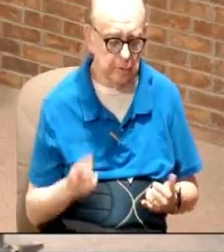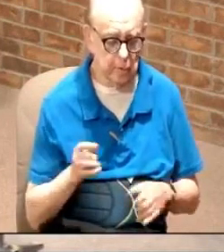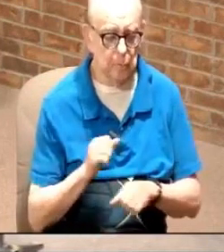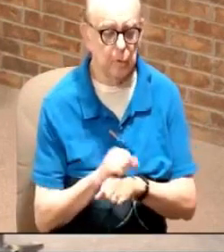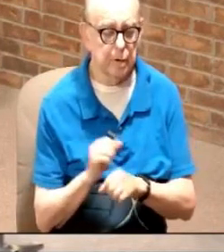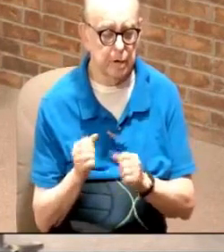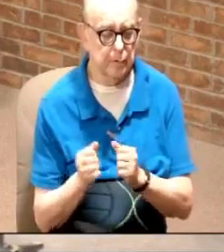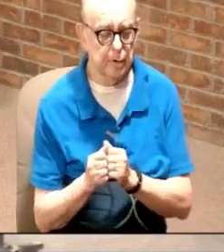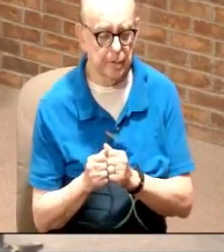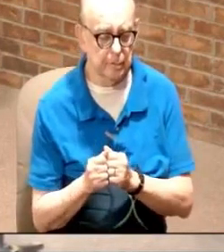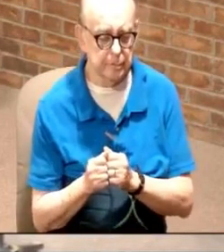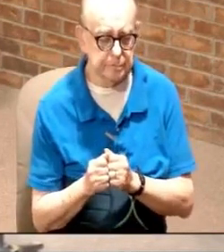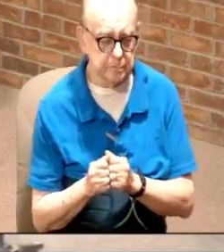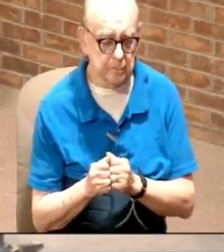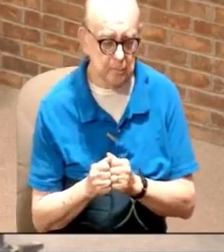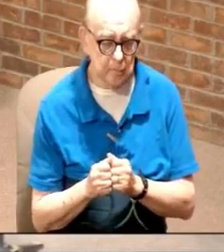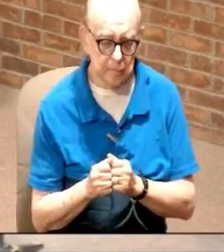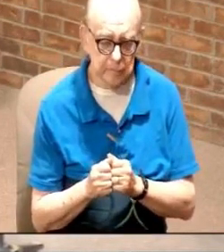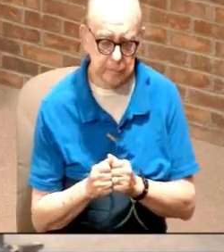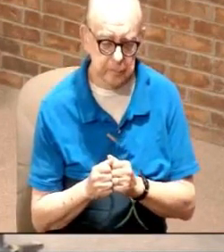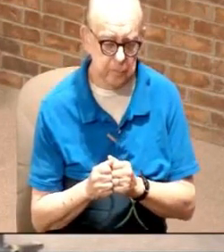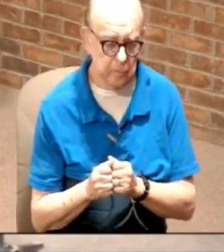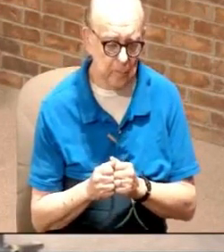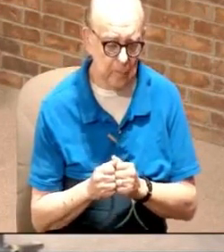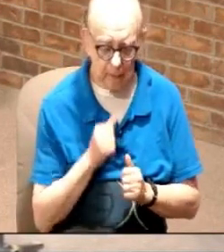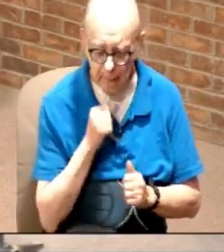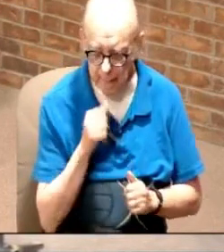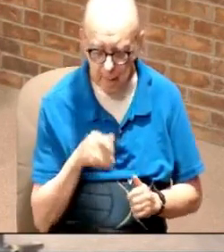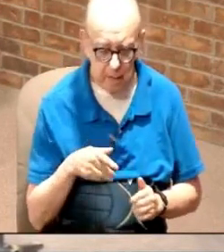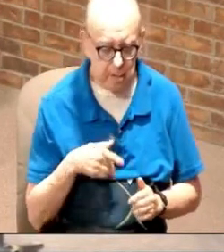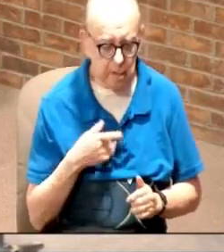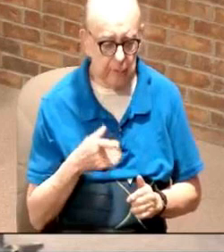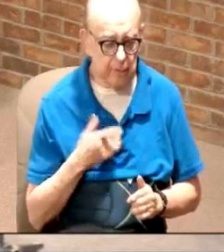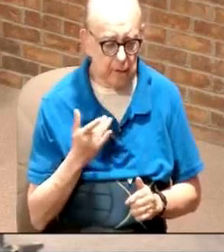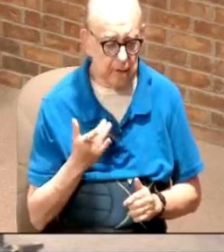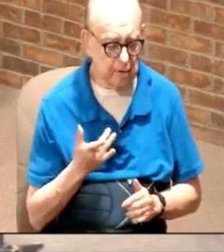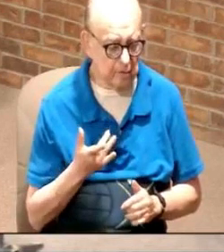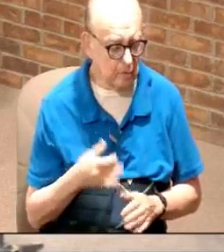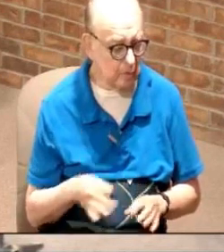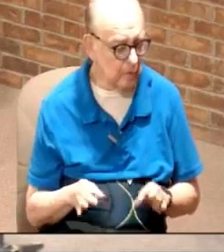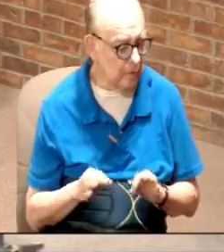not feeling like you're worth anything.